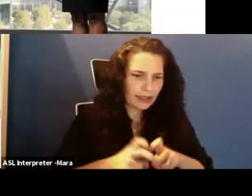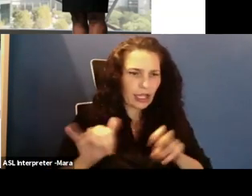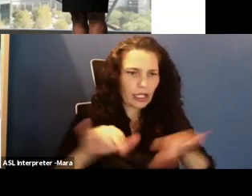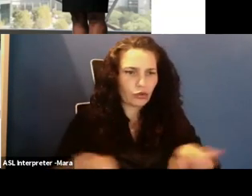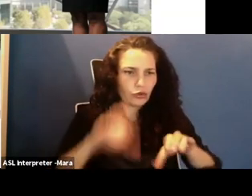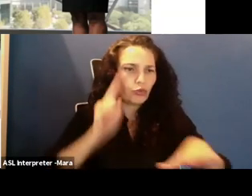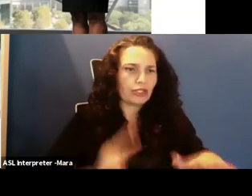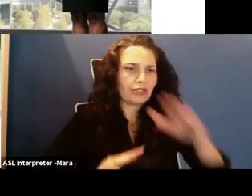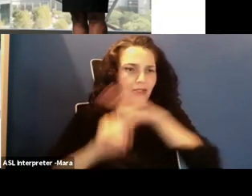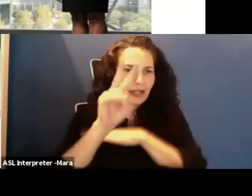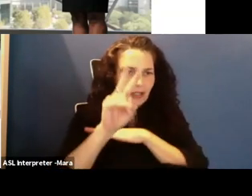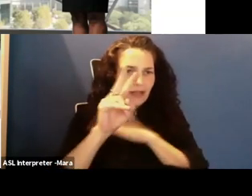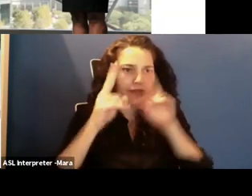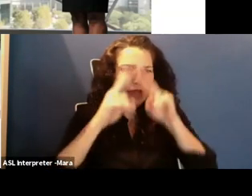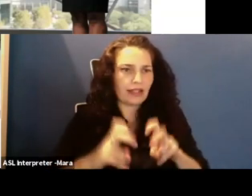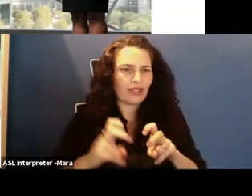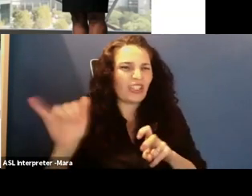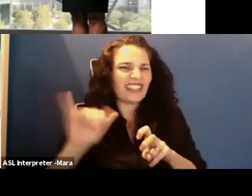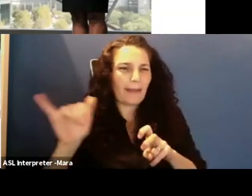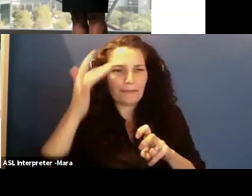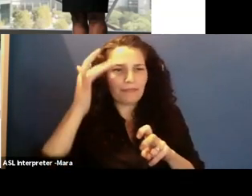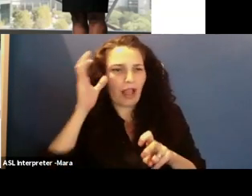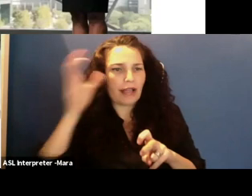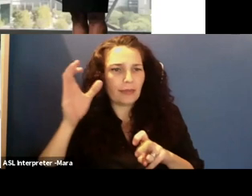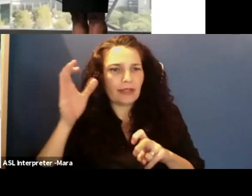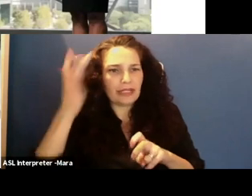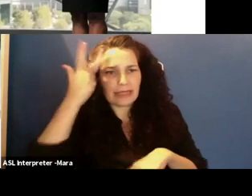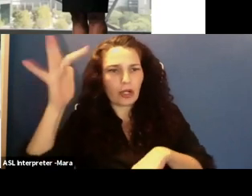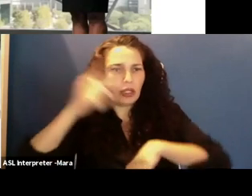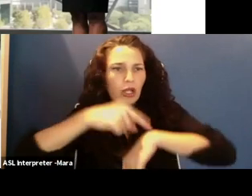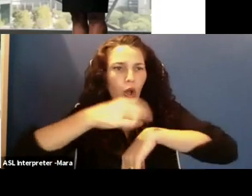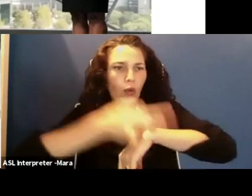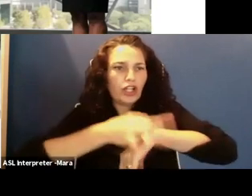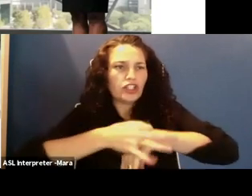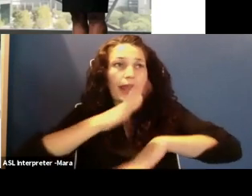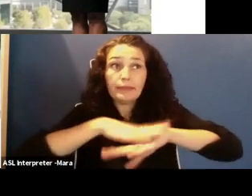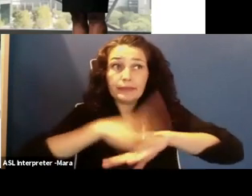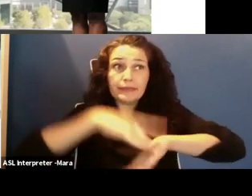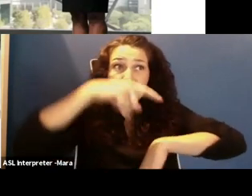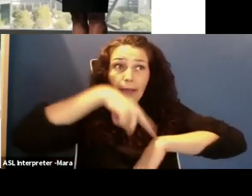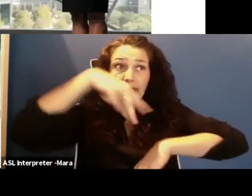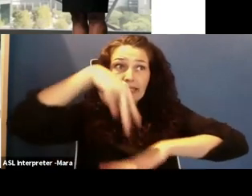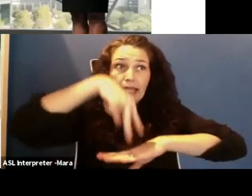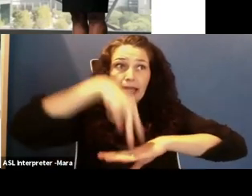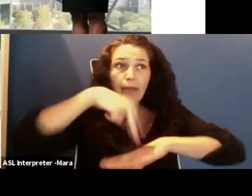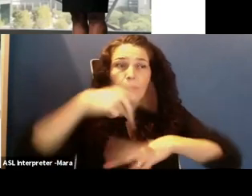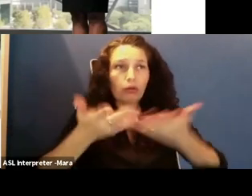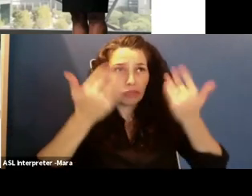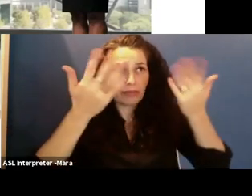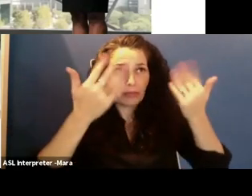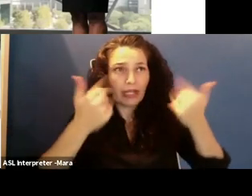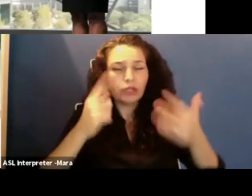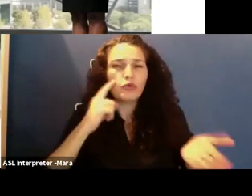mentioning about the smart watch about telling you to stand up or recognizing your daily patterns. And that's in almost everything that we use today.